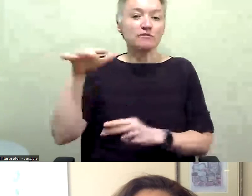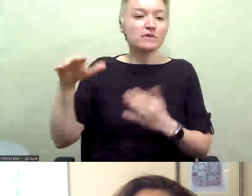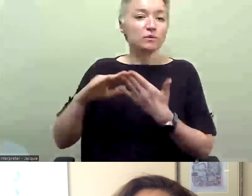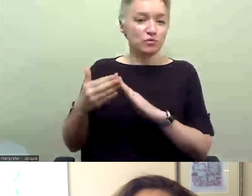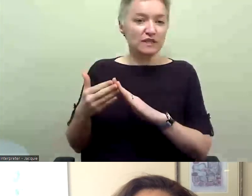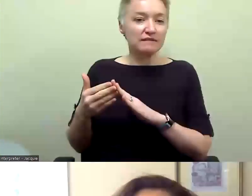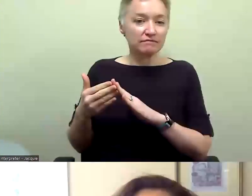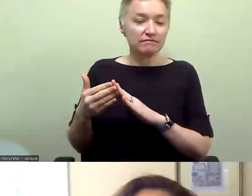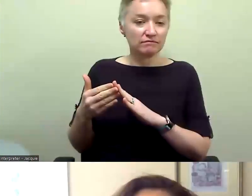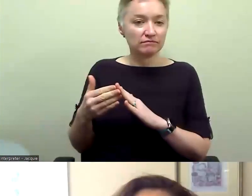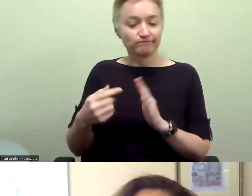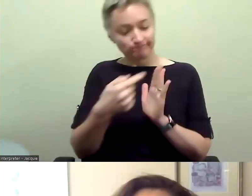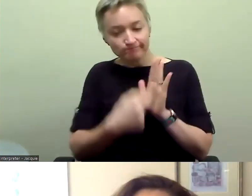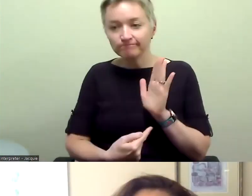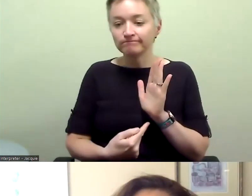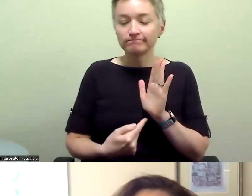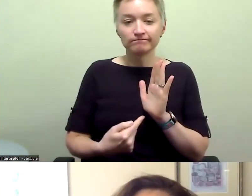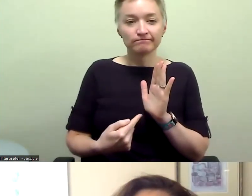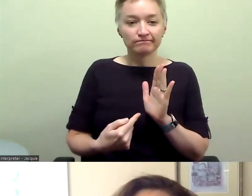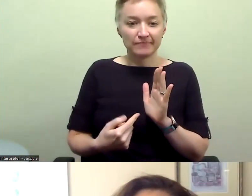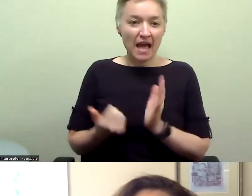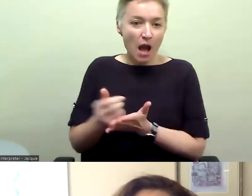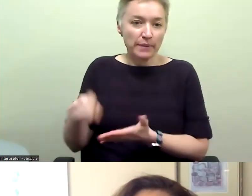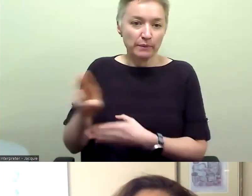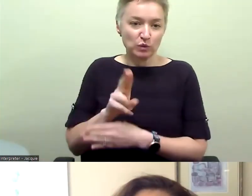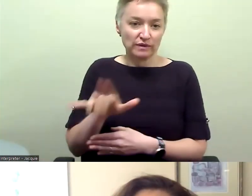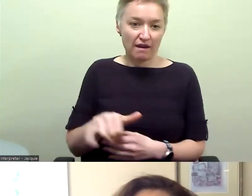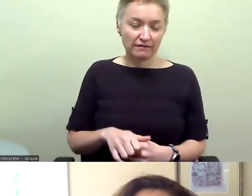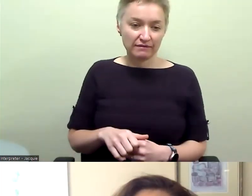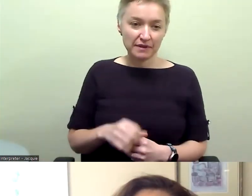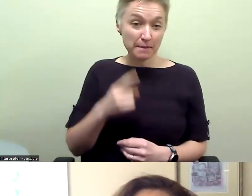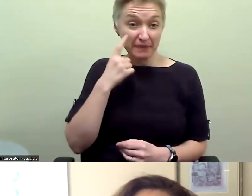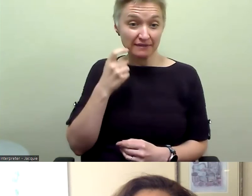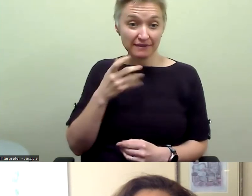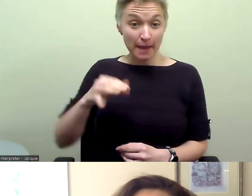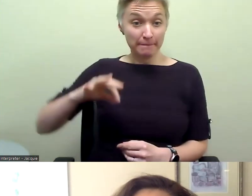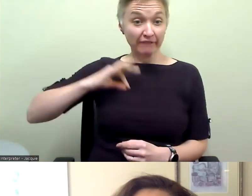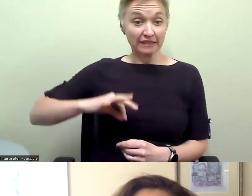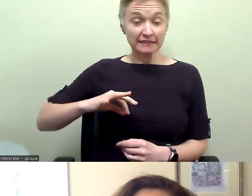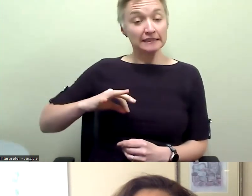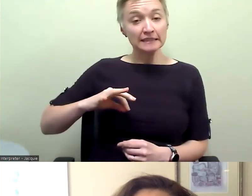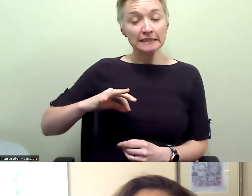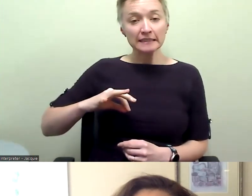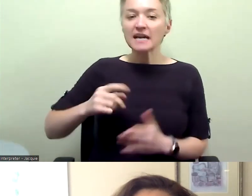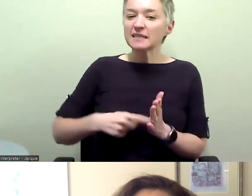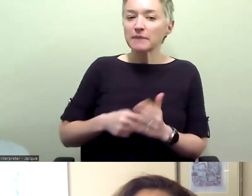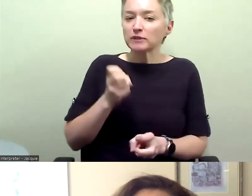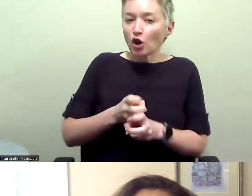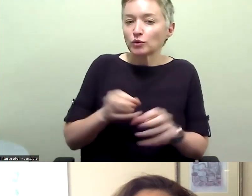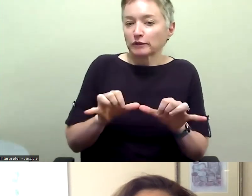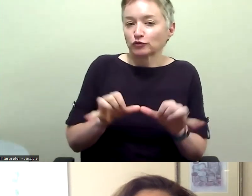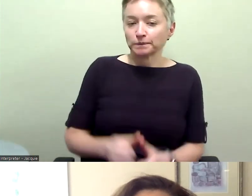to, you know, want to employ this, since the return on investment may not be, um, always quantifiable. Um,